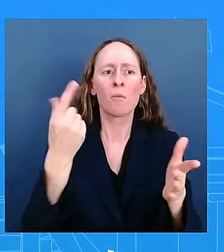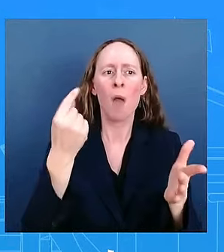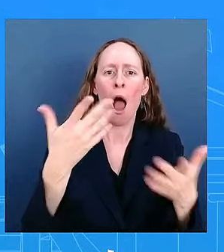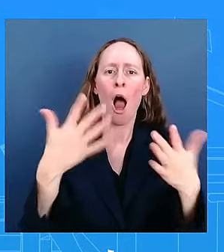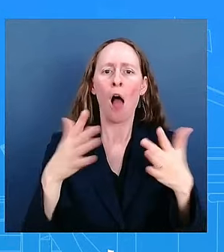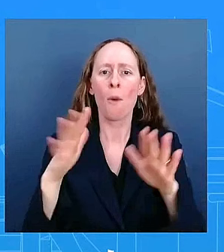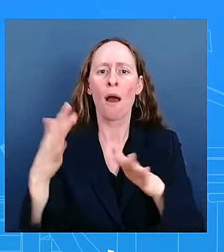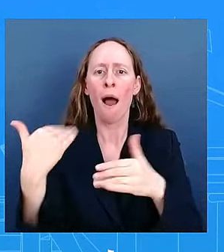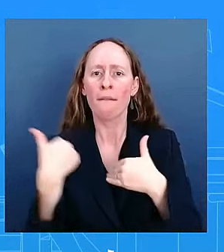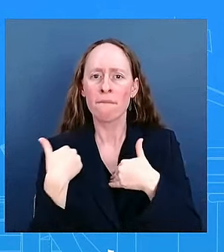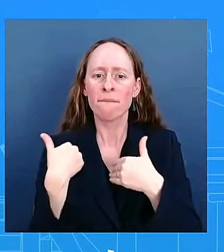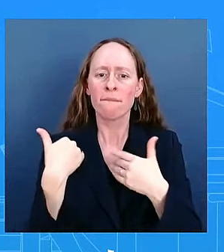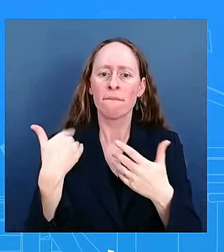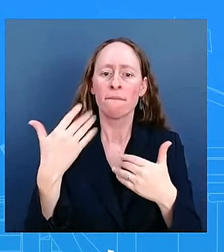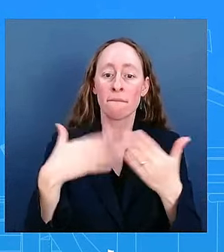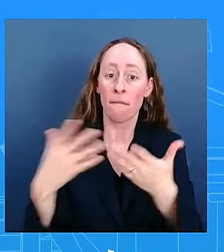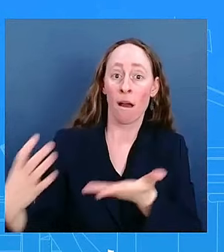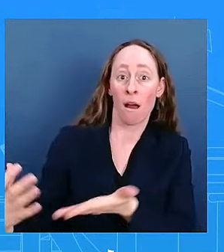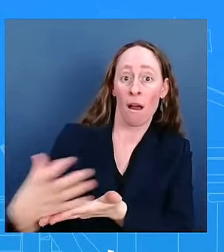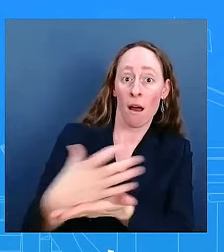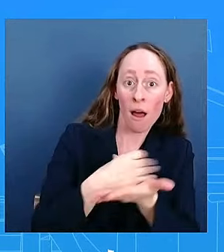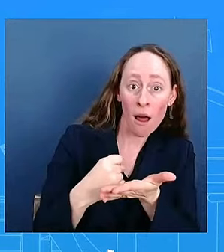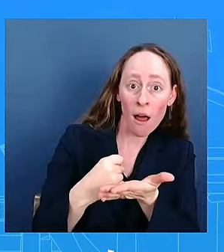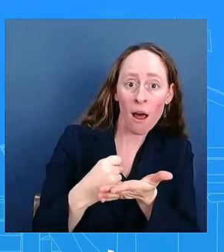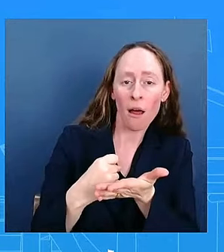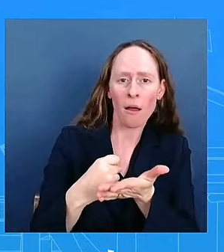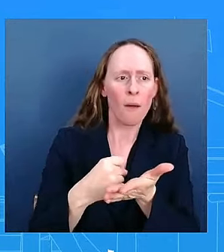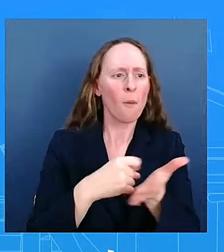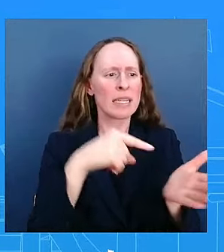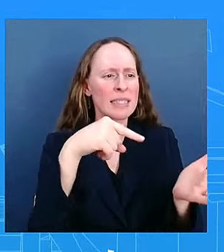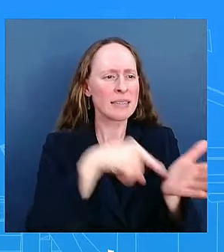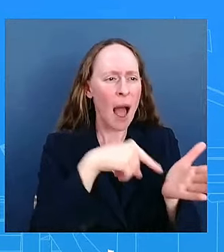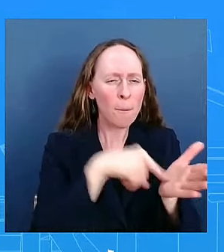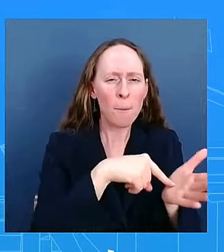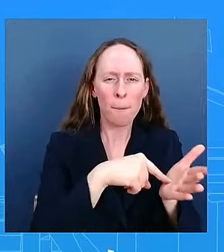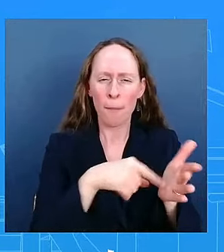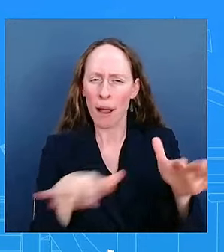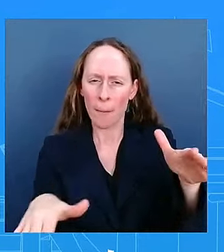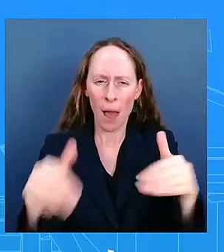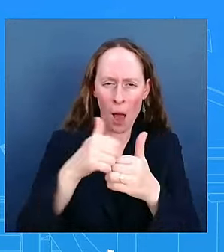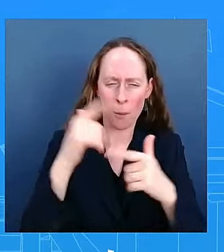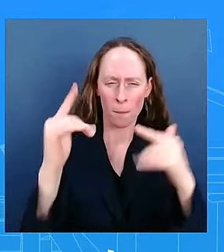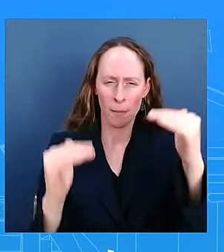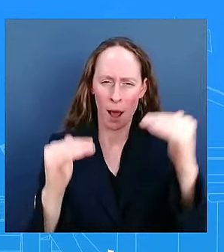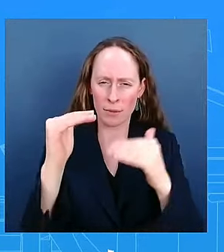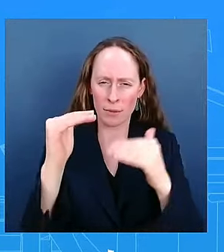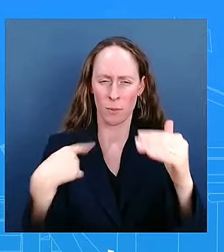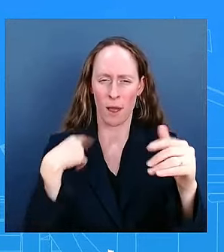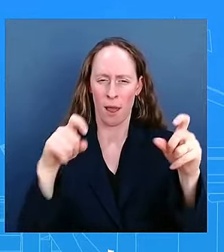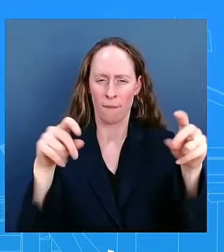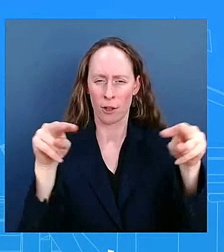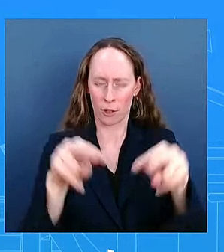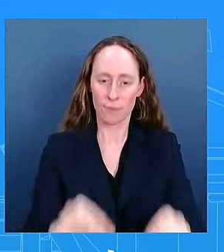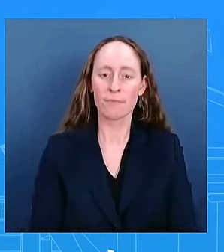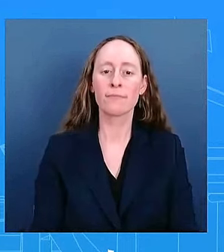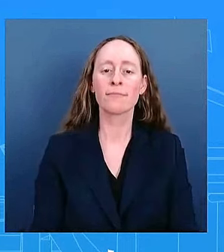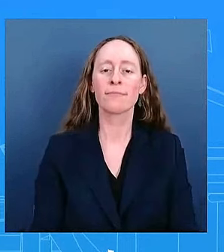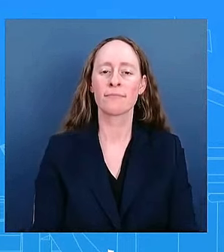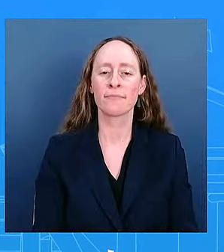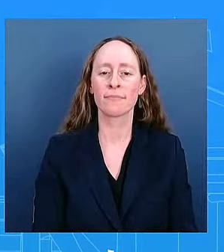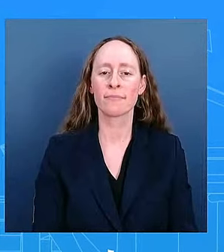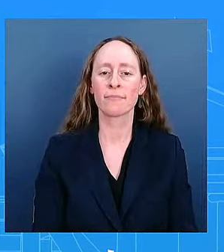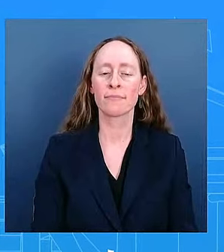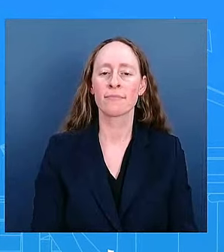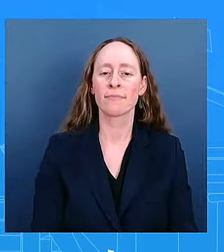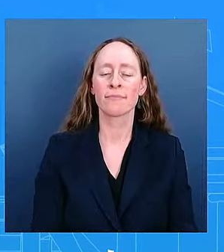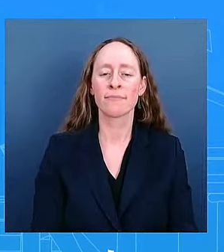to service their debt so let me share a few numbers with you consumer debt service ratios okay so this is consumer debt servicing your consumer